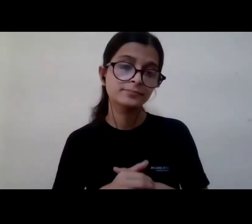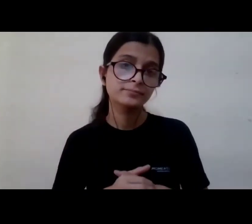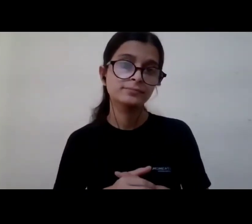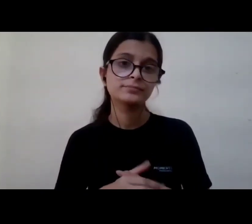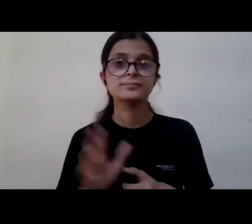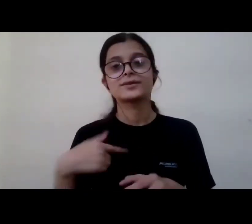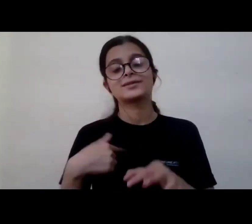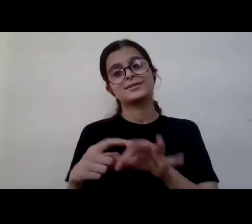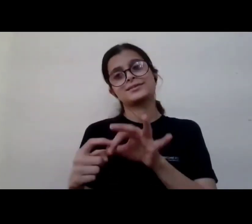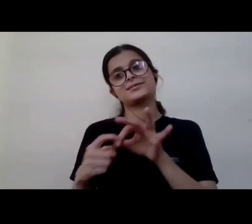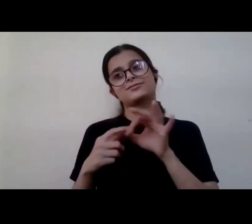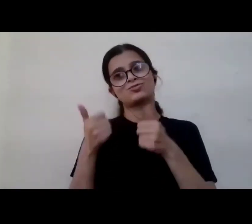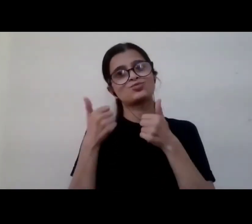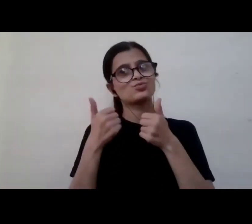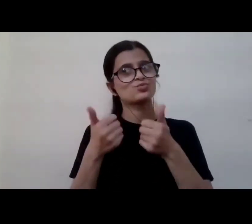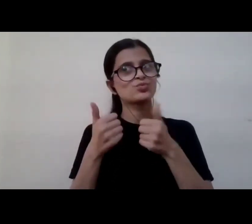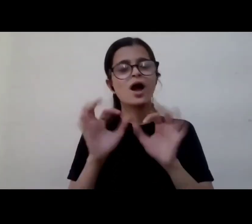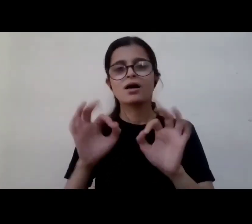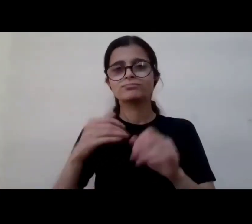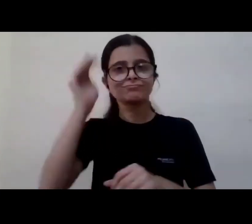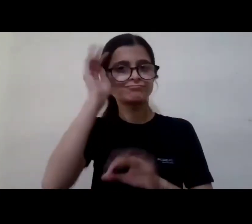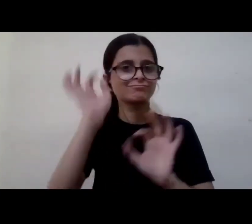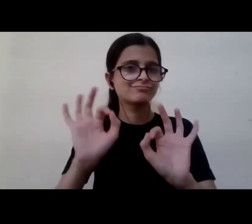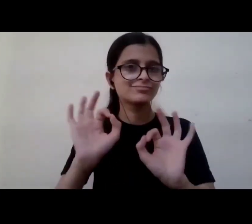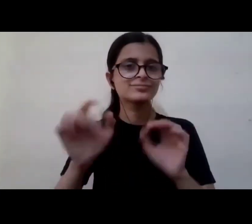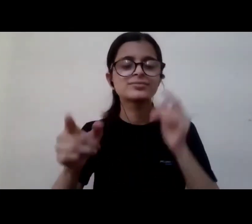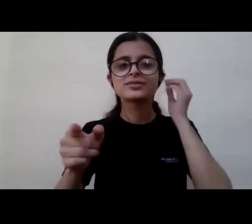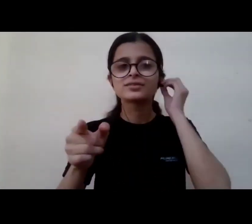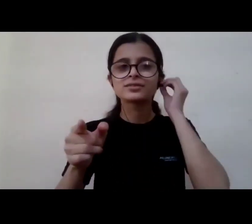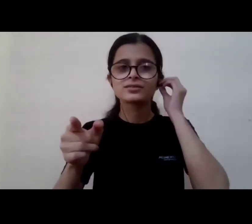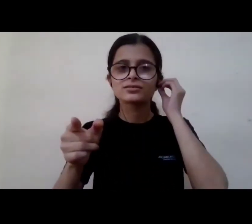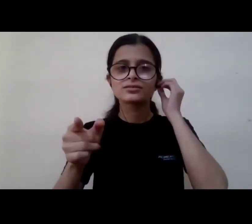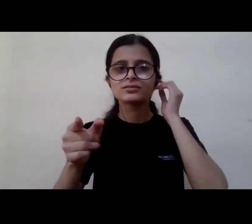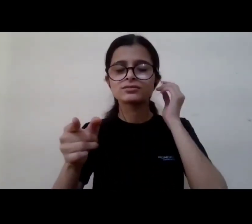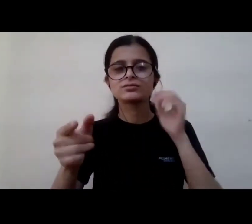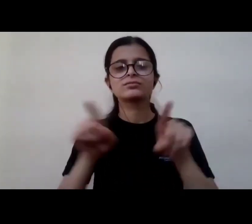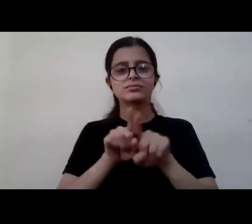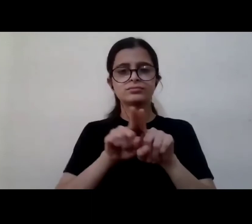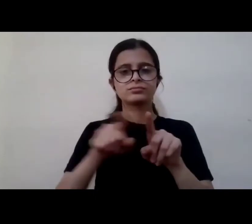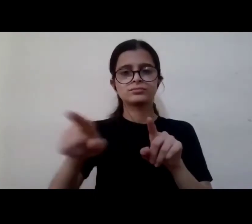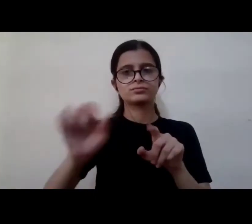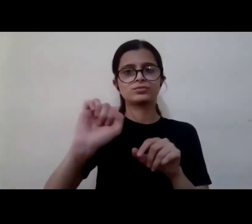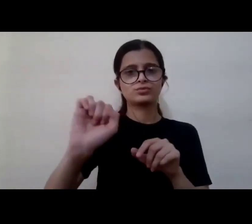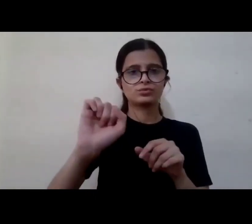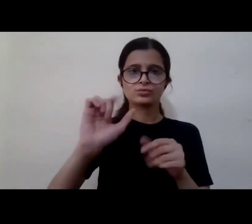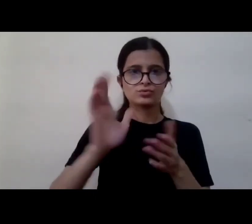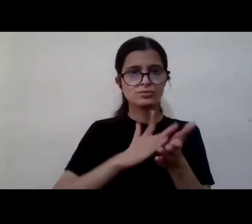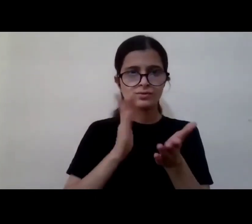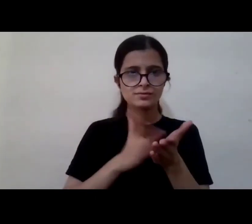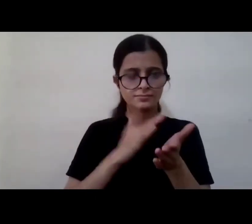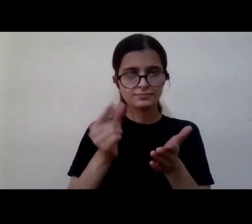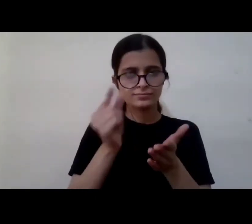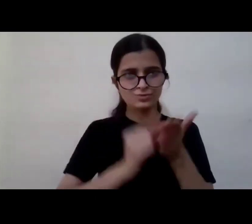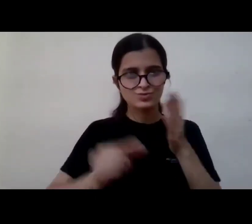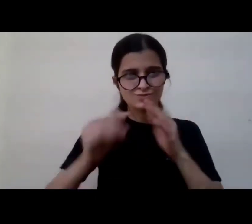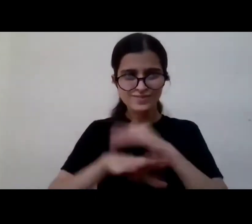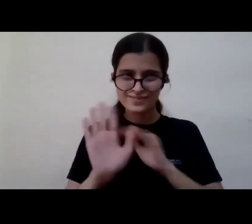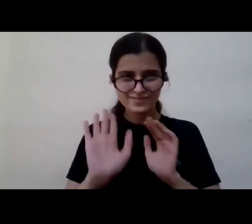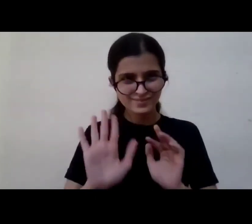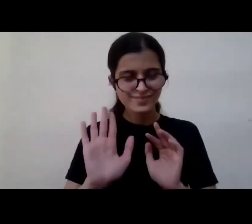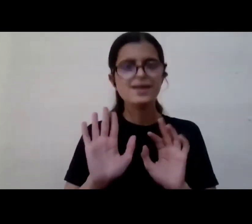news for you actually first one you said can your college joins to them yes that answer is clearly yes